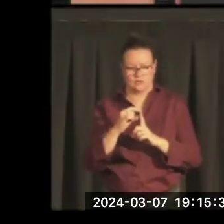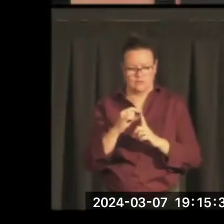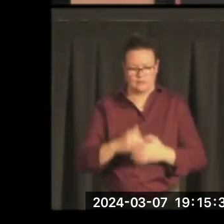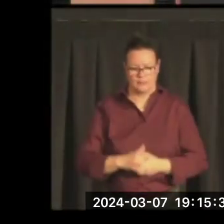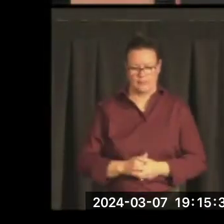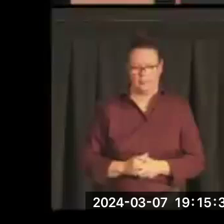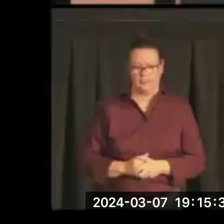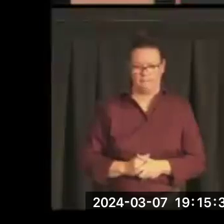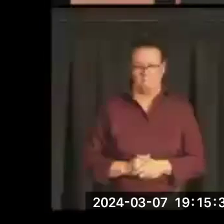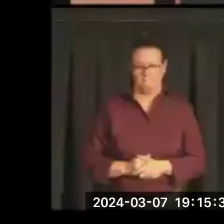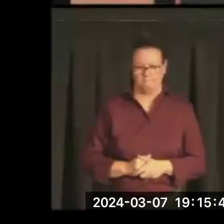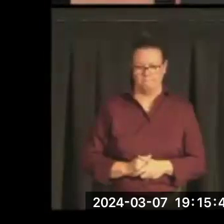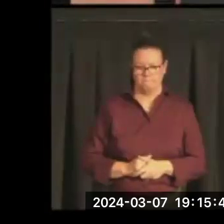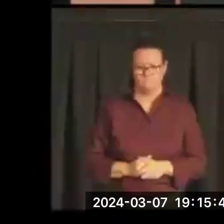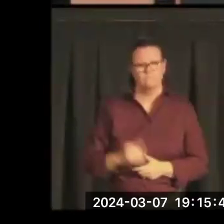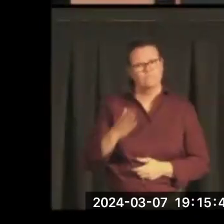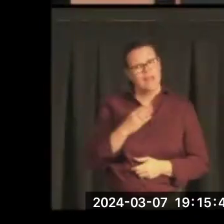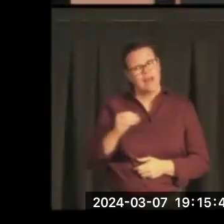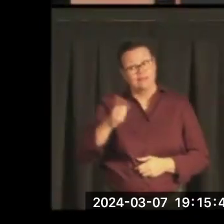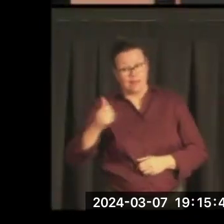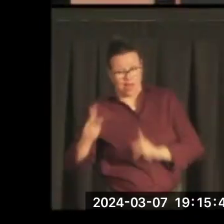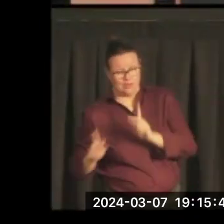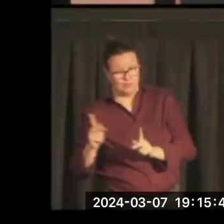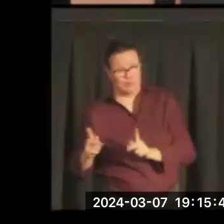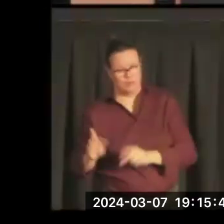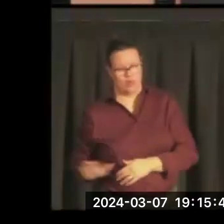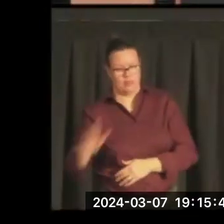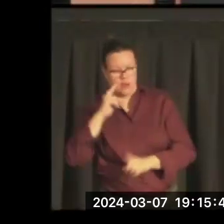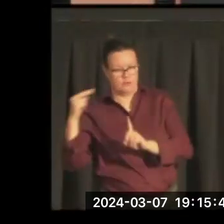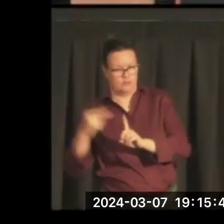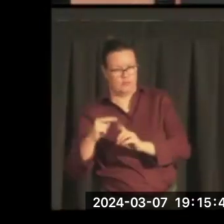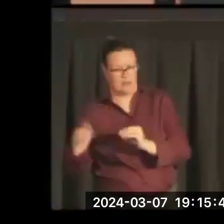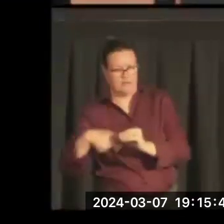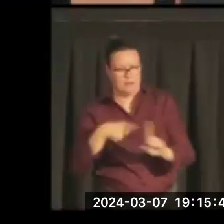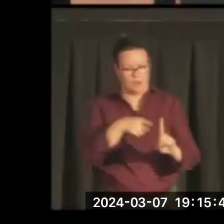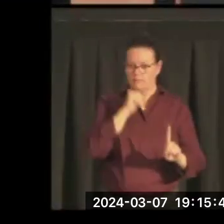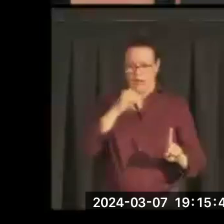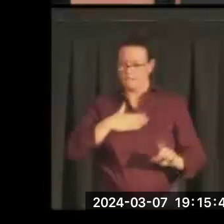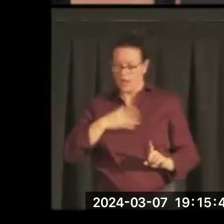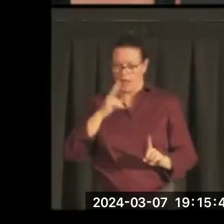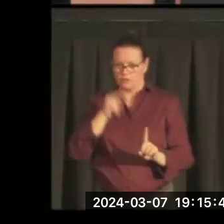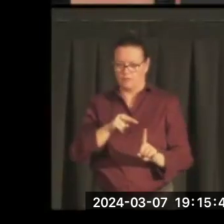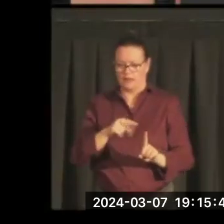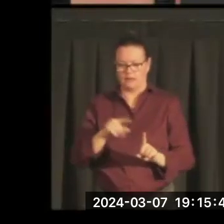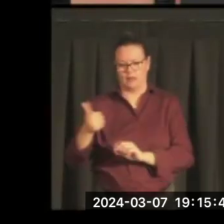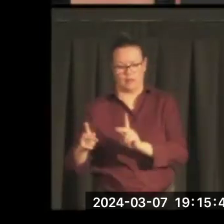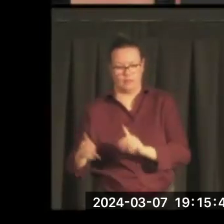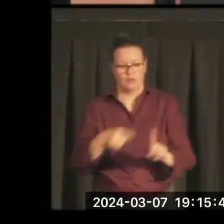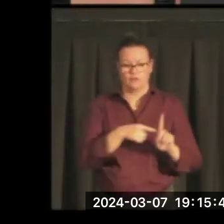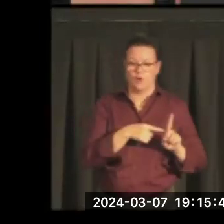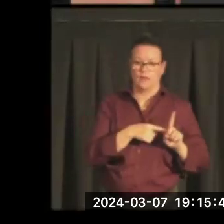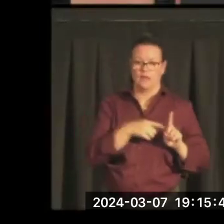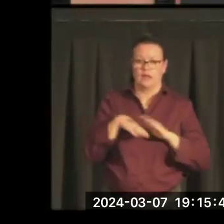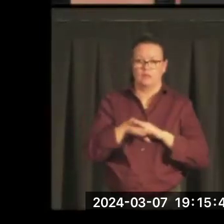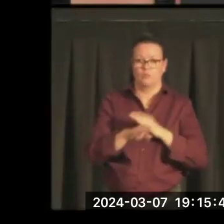assessments of what this man and his wife meant. So, to begin, Mike Mansfield is born in